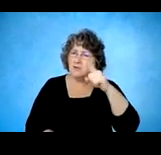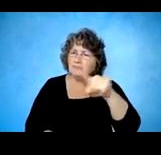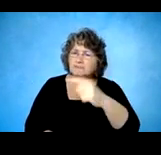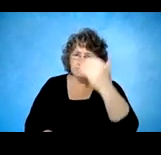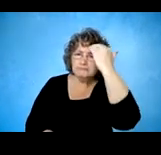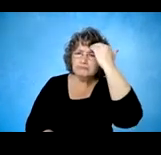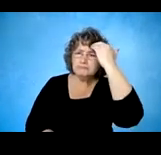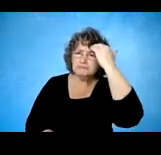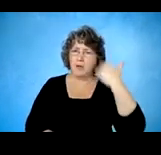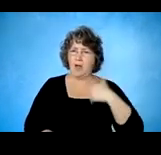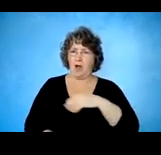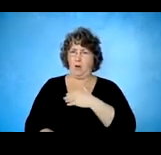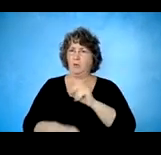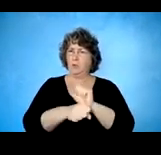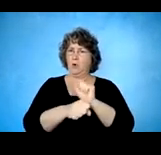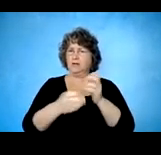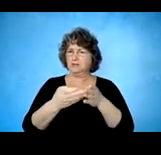overall does. Next slide.